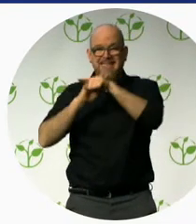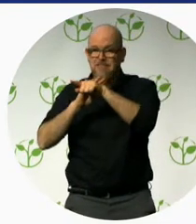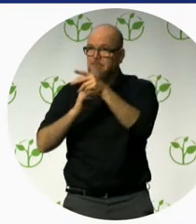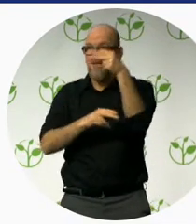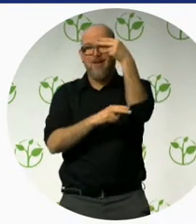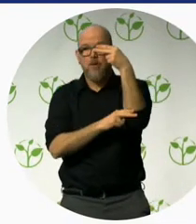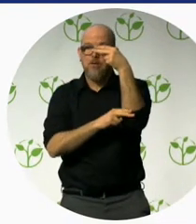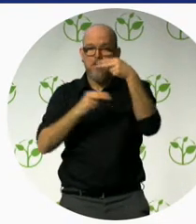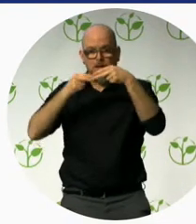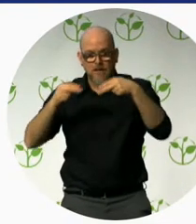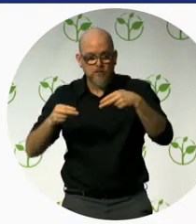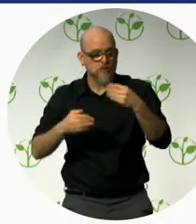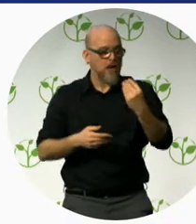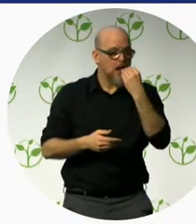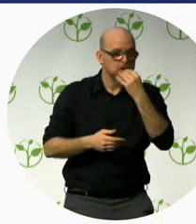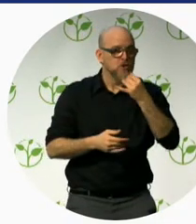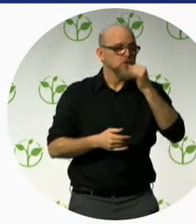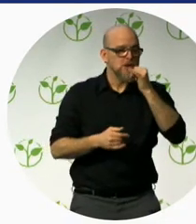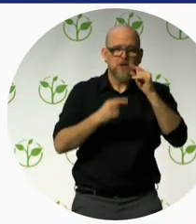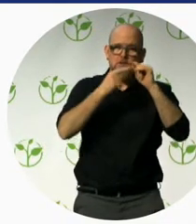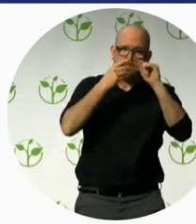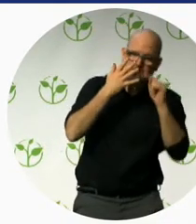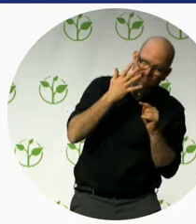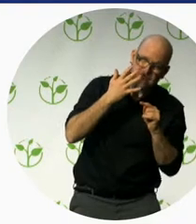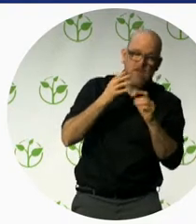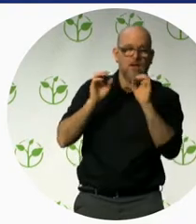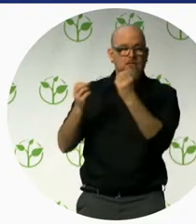toilets, parking, rental of wheelchairs, all that stuff.